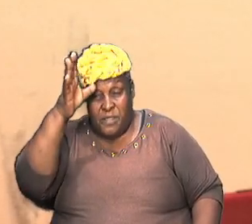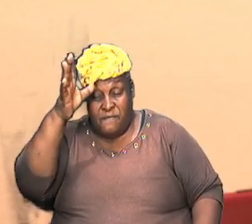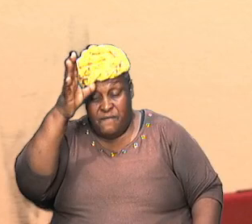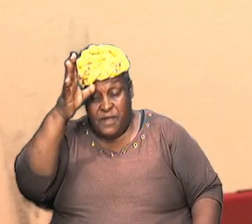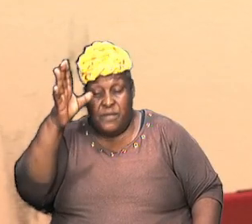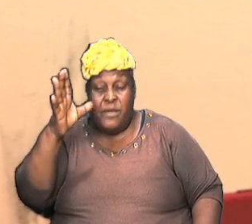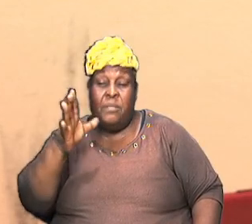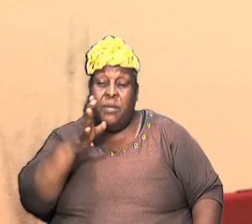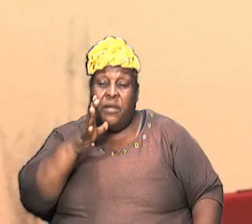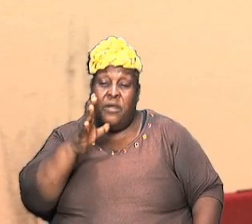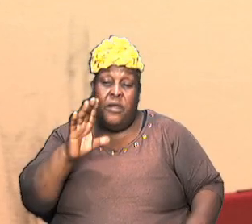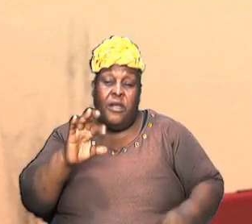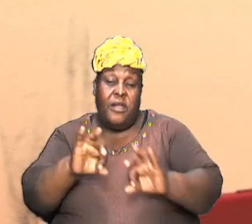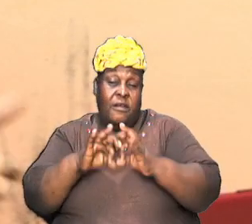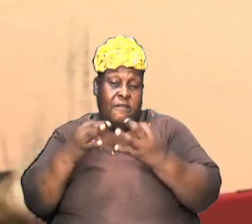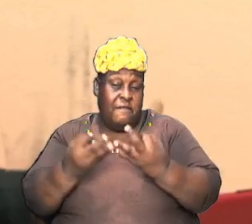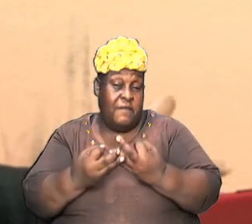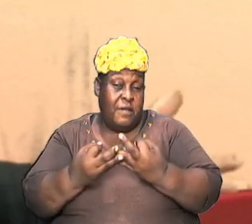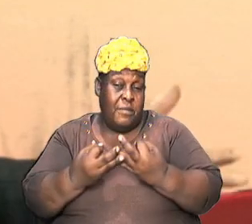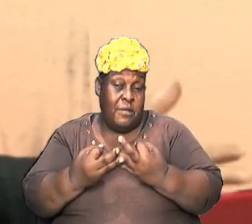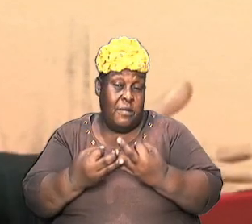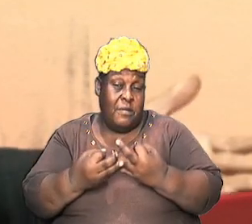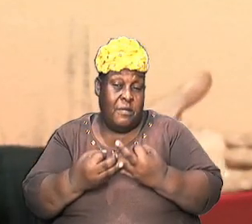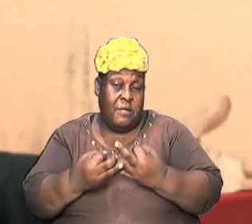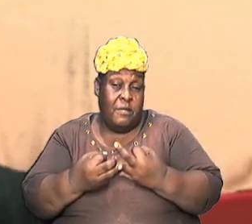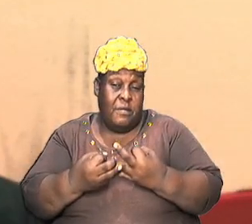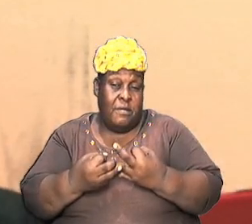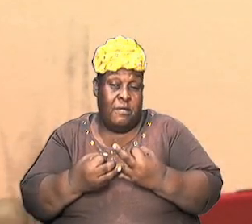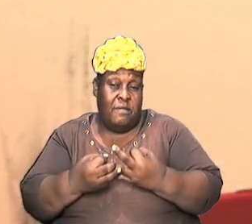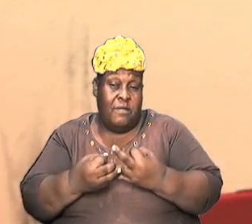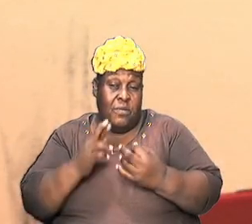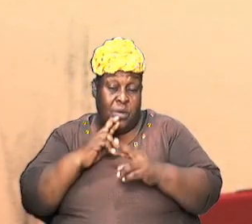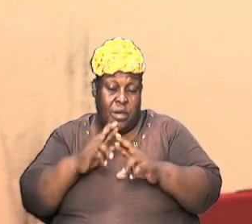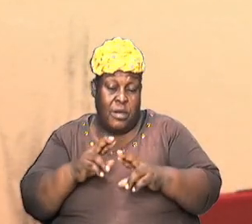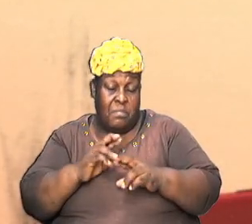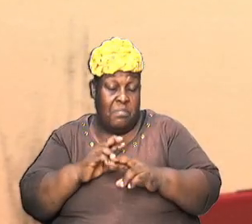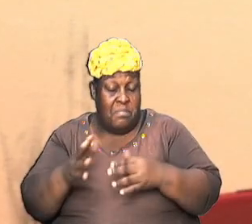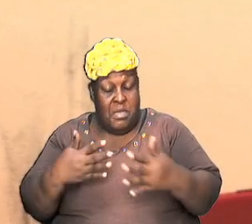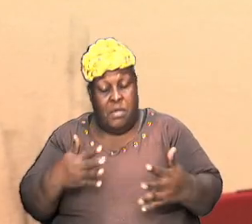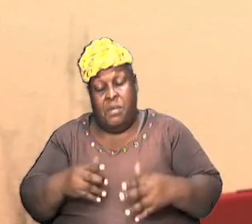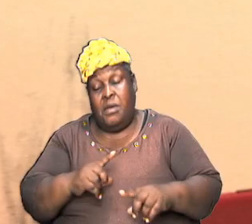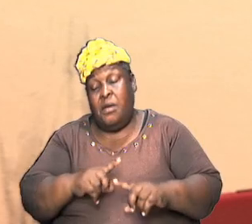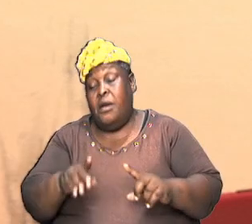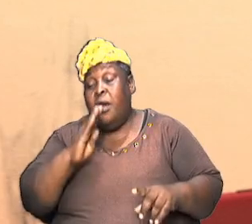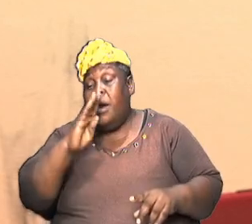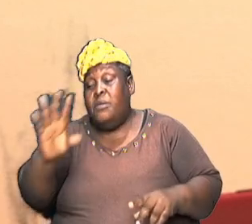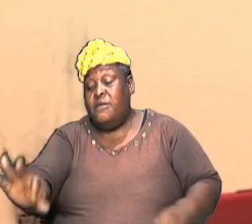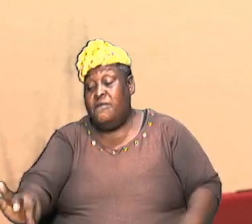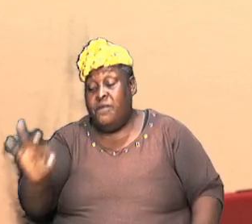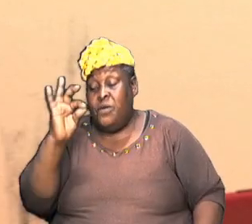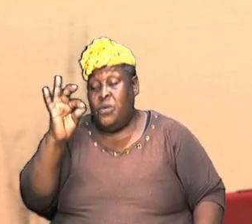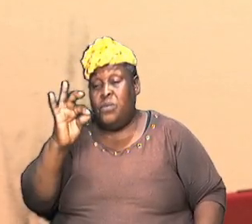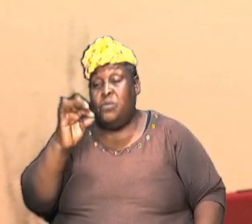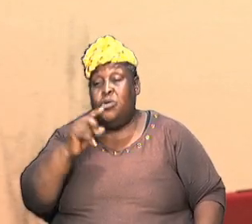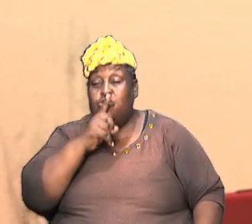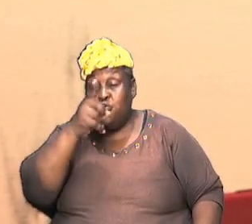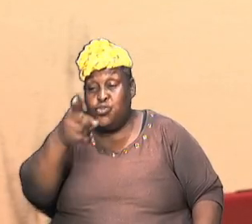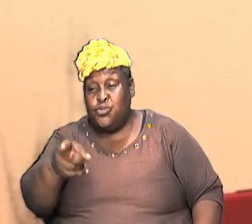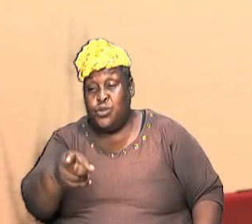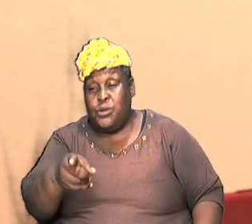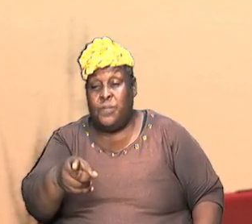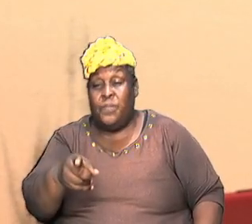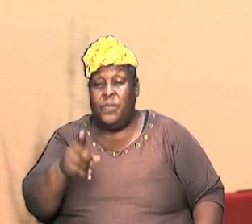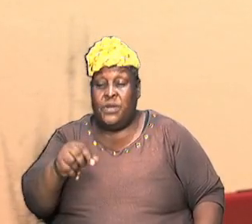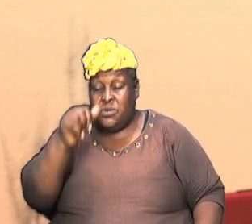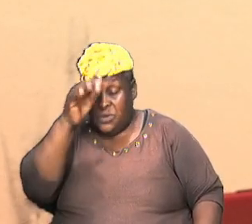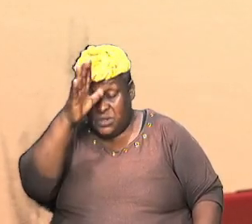or his ancestry because the documents could probably not be found so it could be that but the fact is this